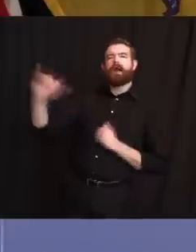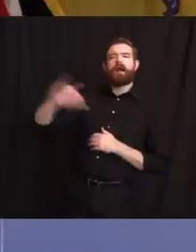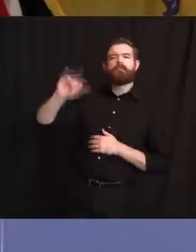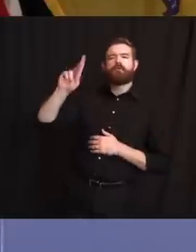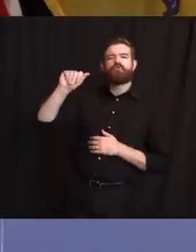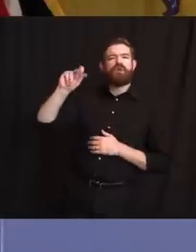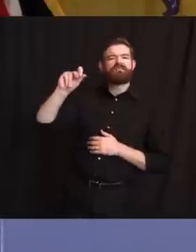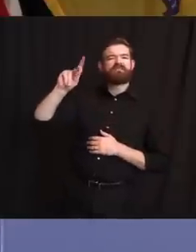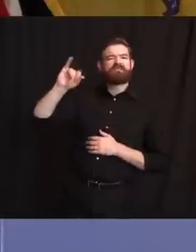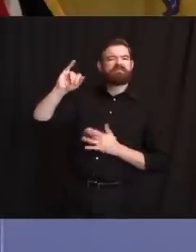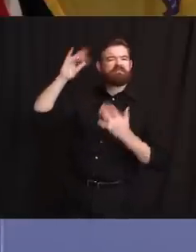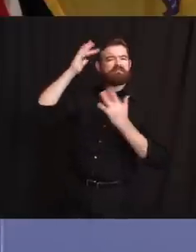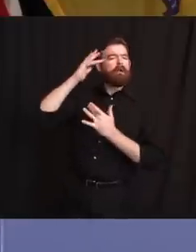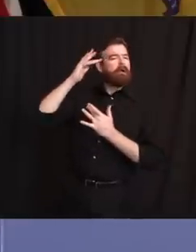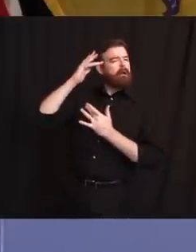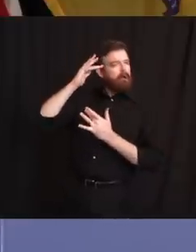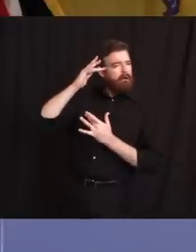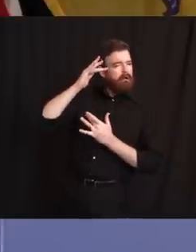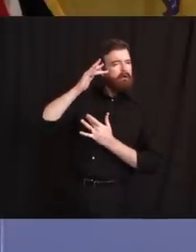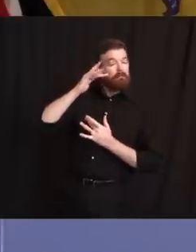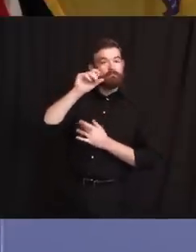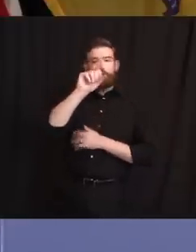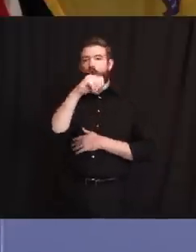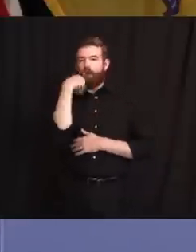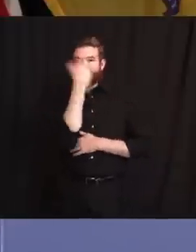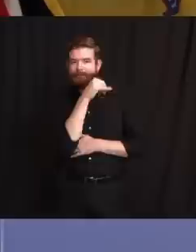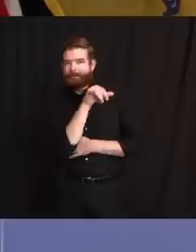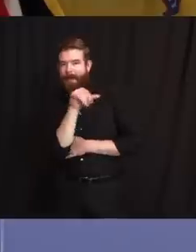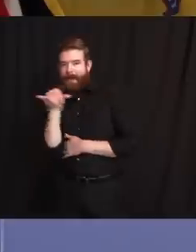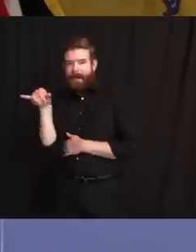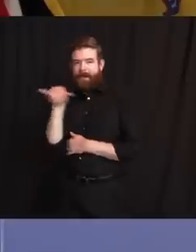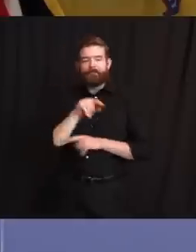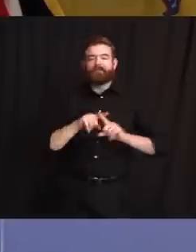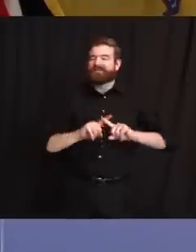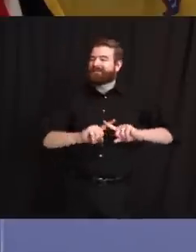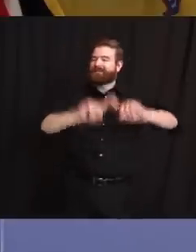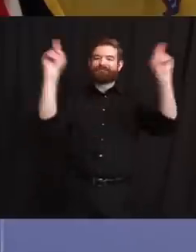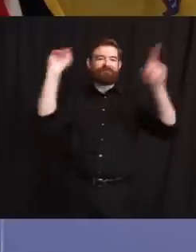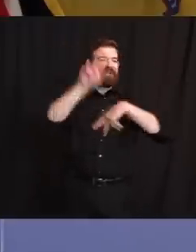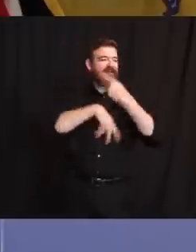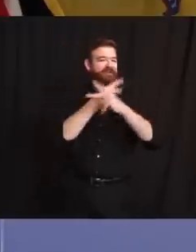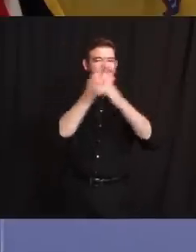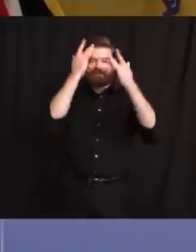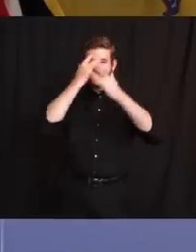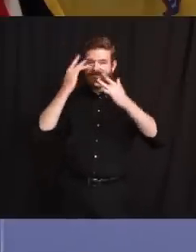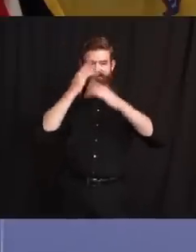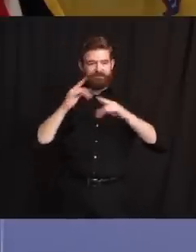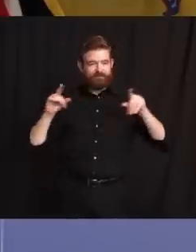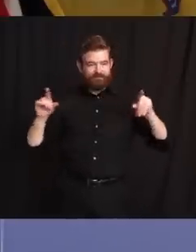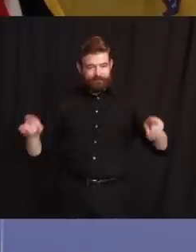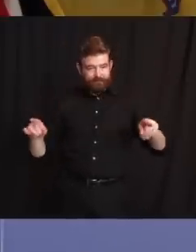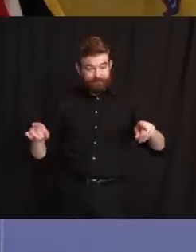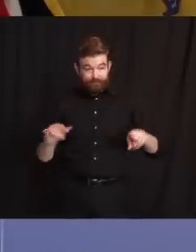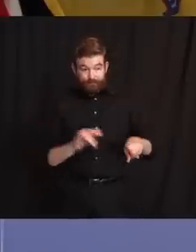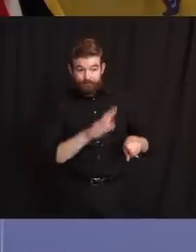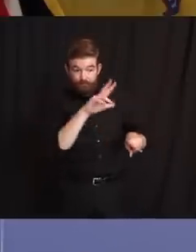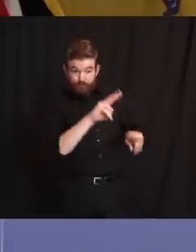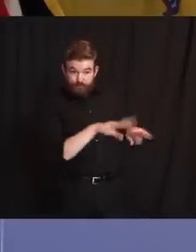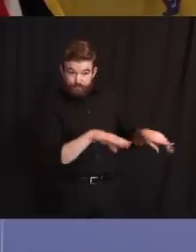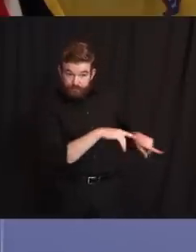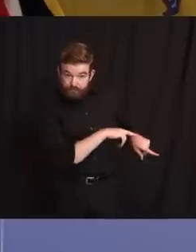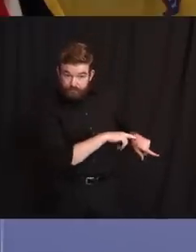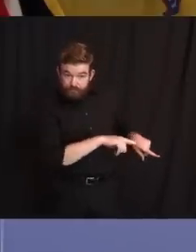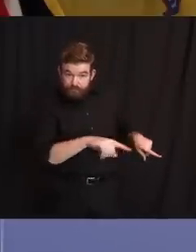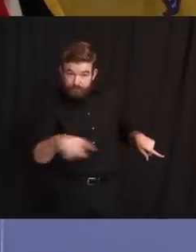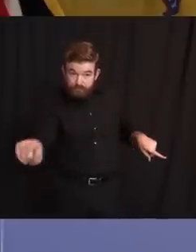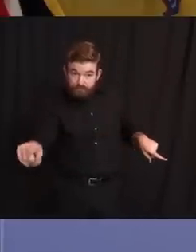older children and adolescents who were previously healthy. By contrast, classic Kawasaki